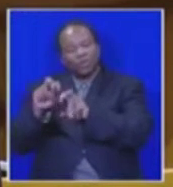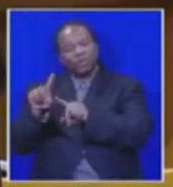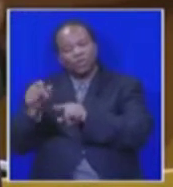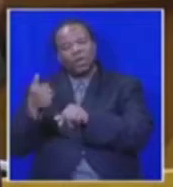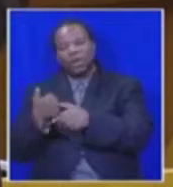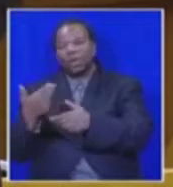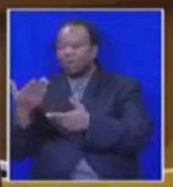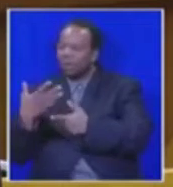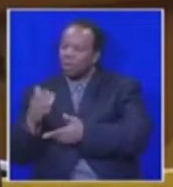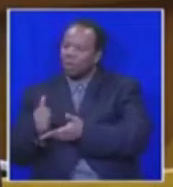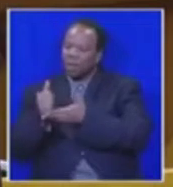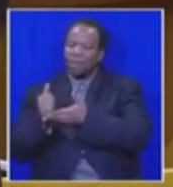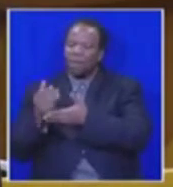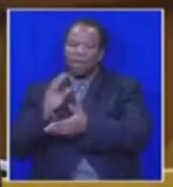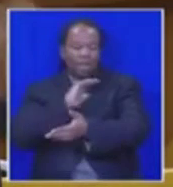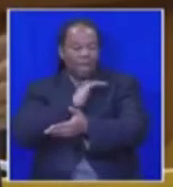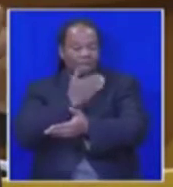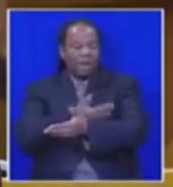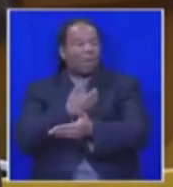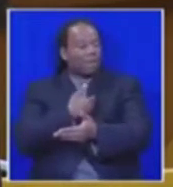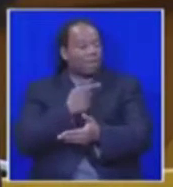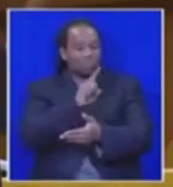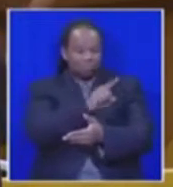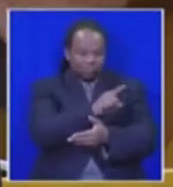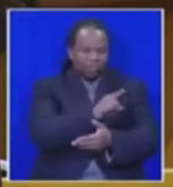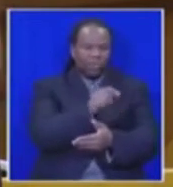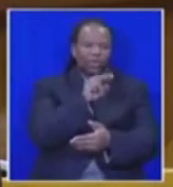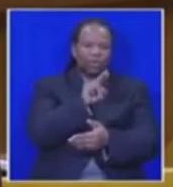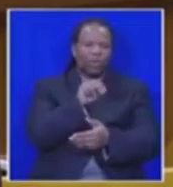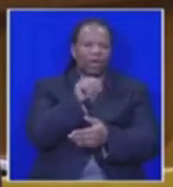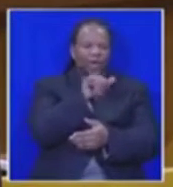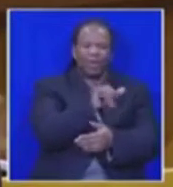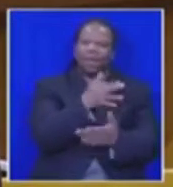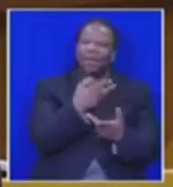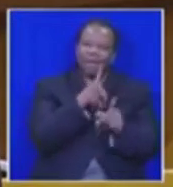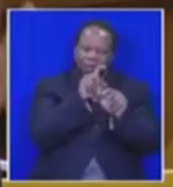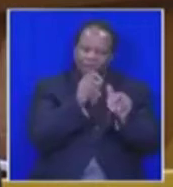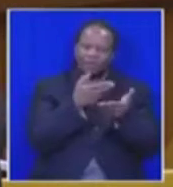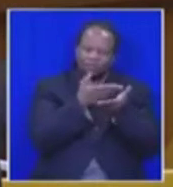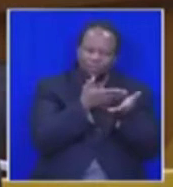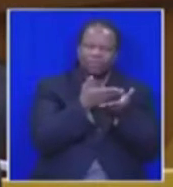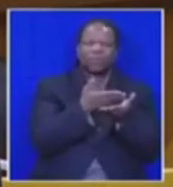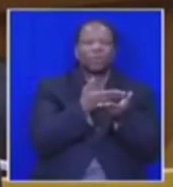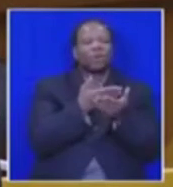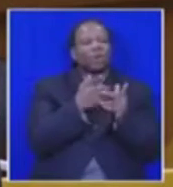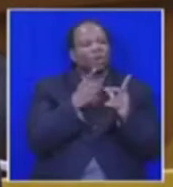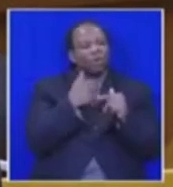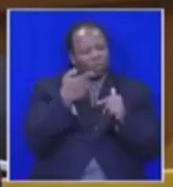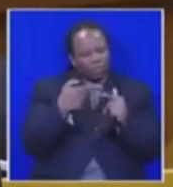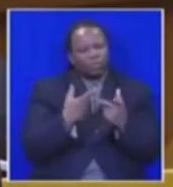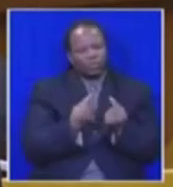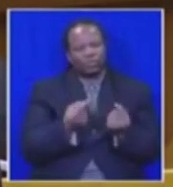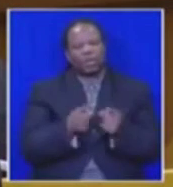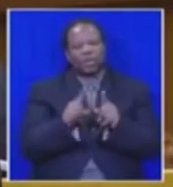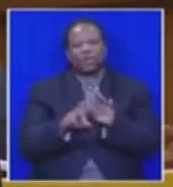what issue to raise, what issue needs to be raised at the right time, or whatever. I will always do so on